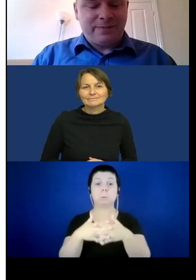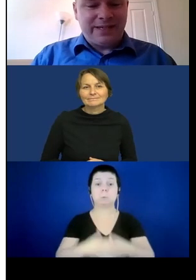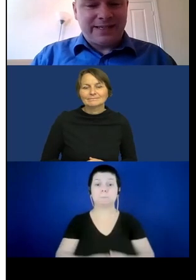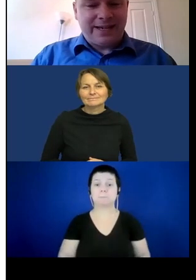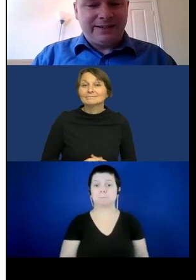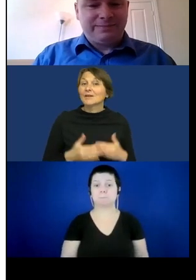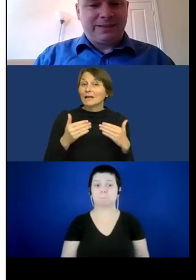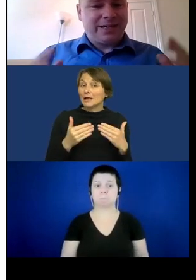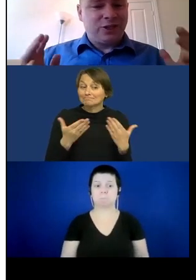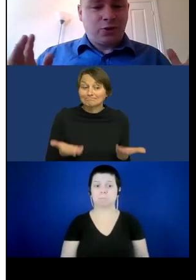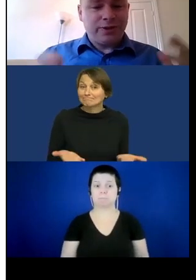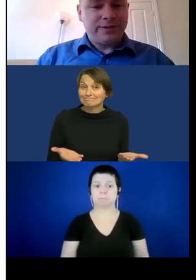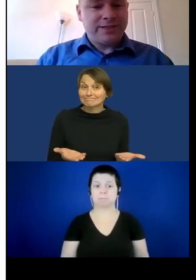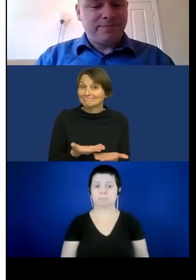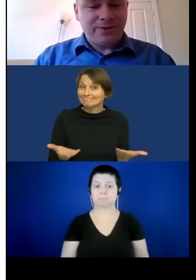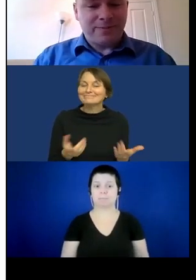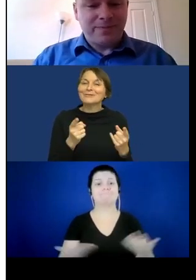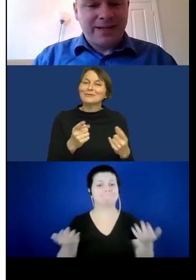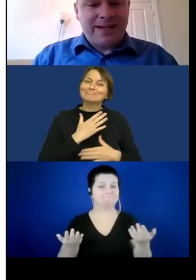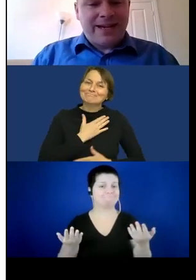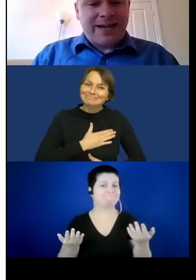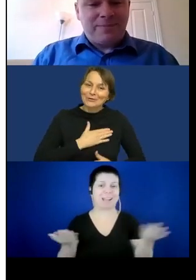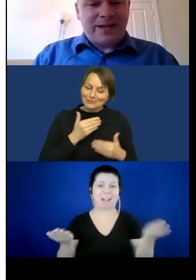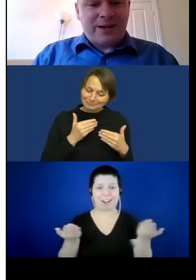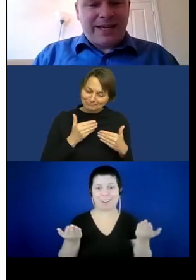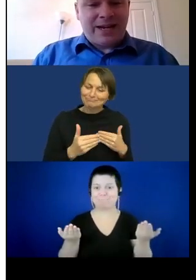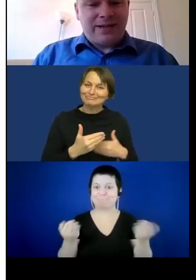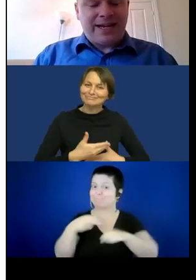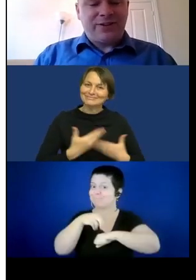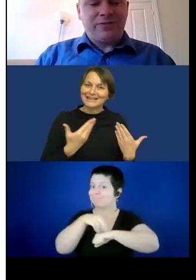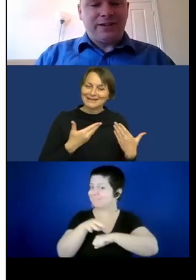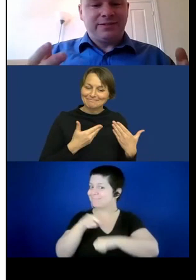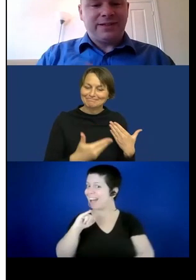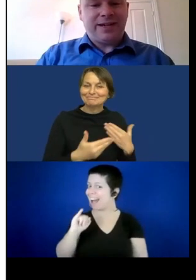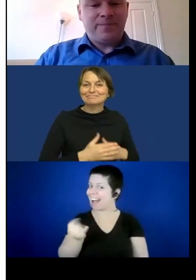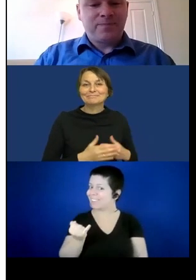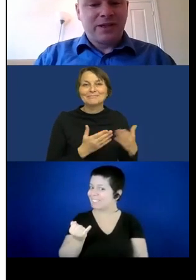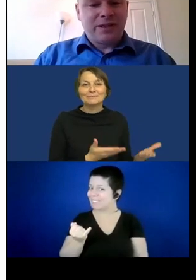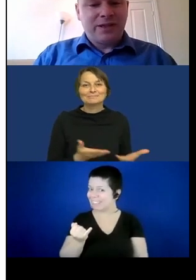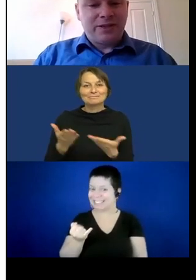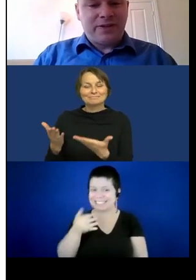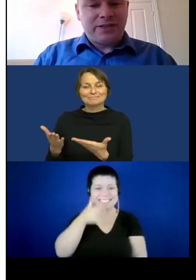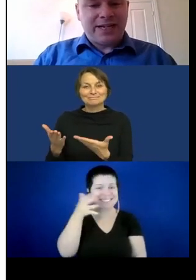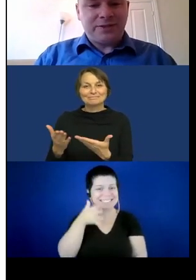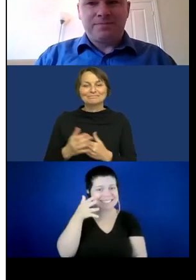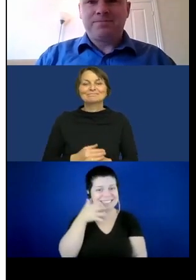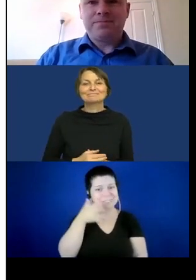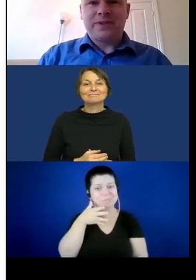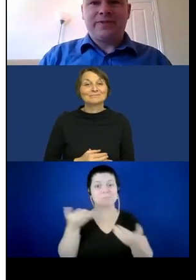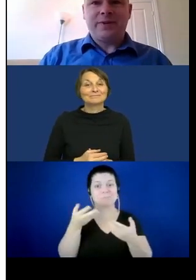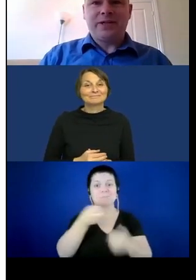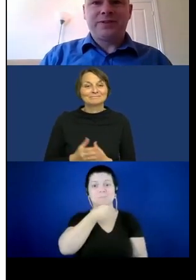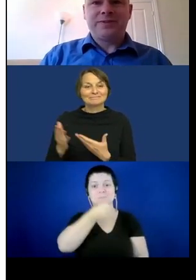is for me to say enjoy the symposium. And I will now hand over to the first session.